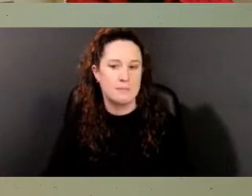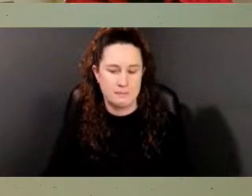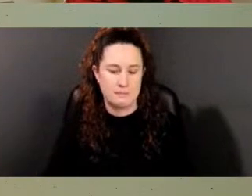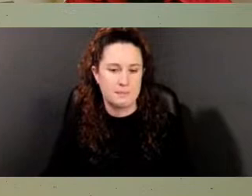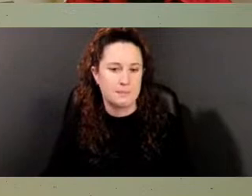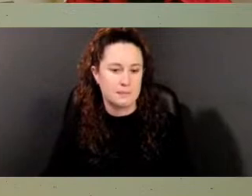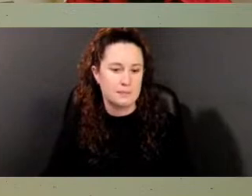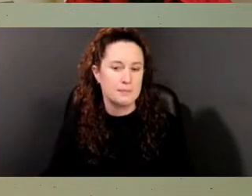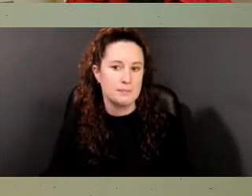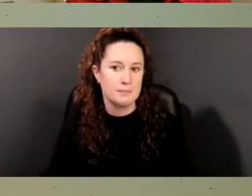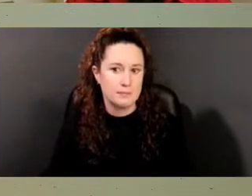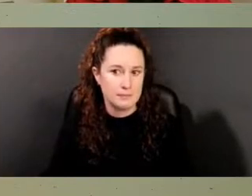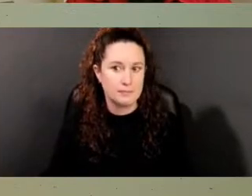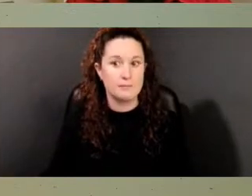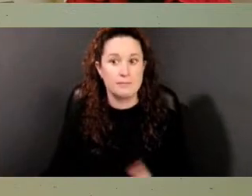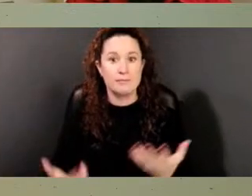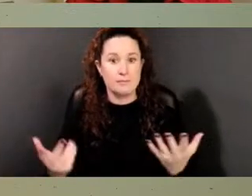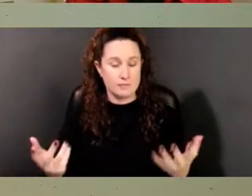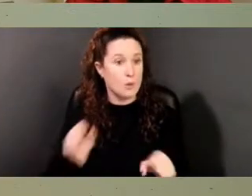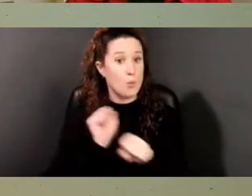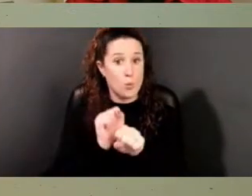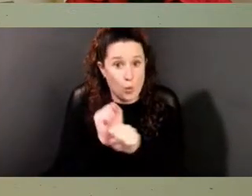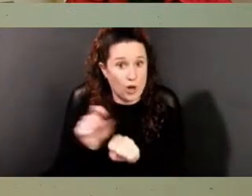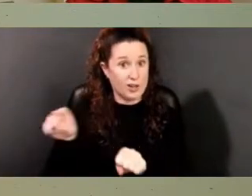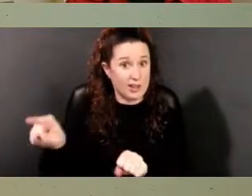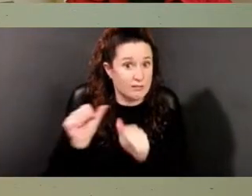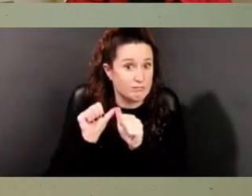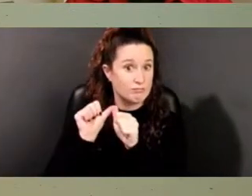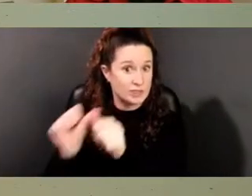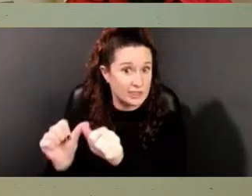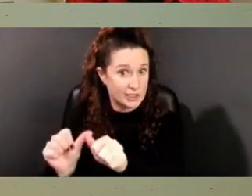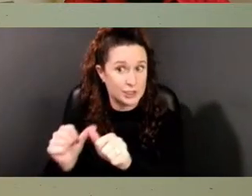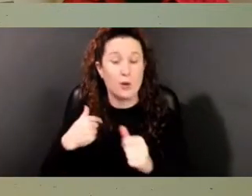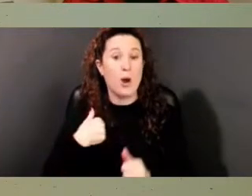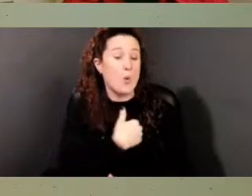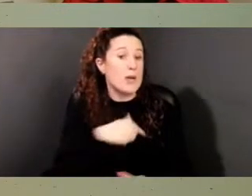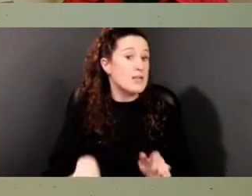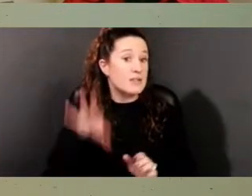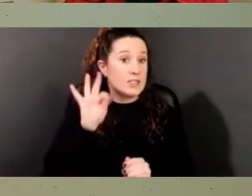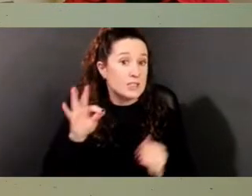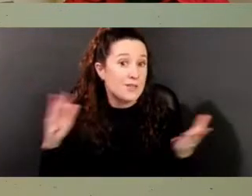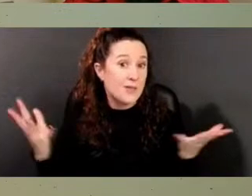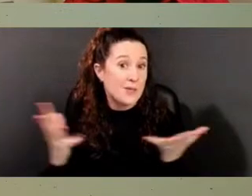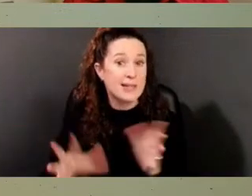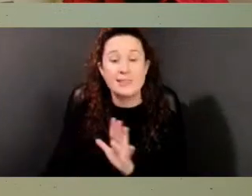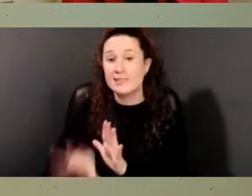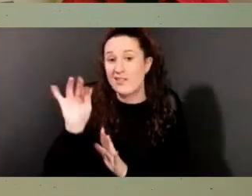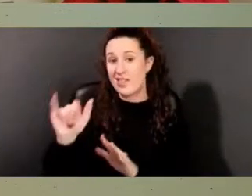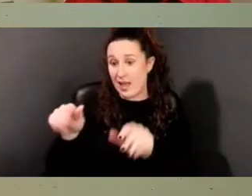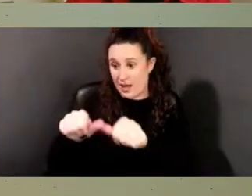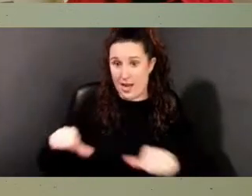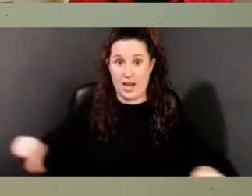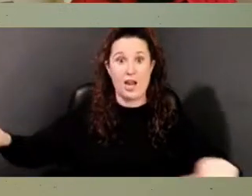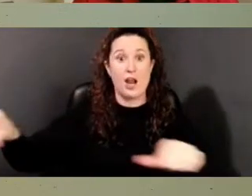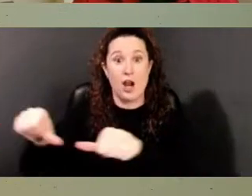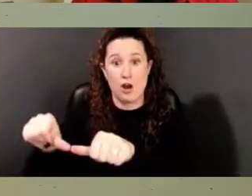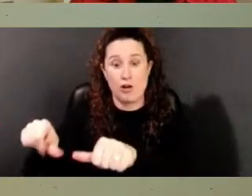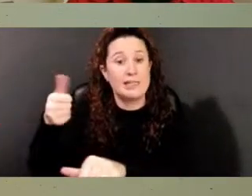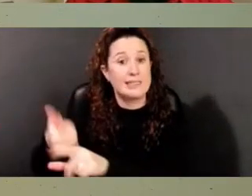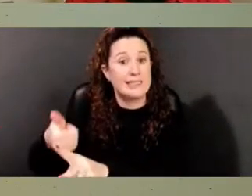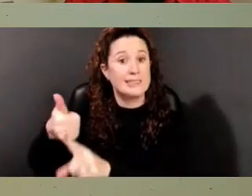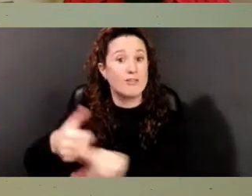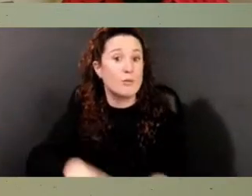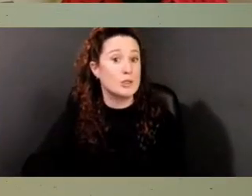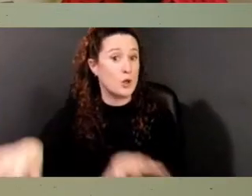What did we discover? We discovered that the site containing the African burial ground was acquired by the state